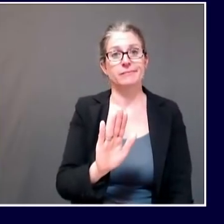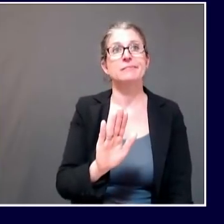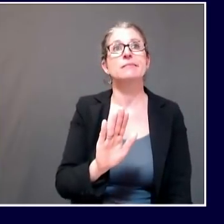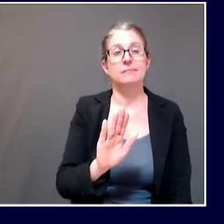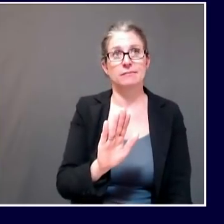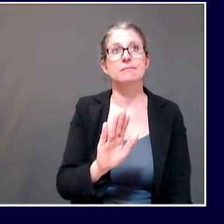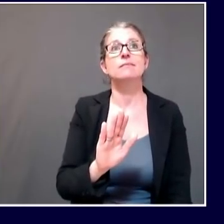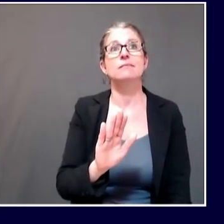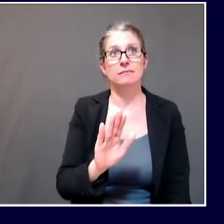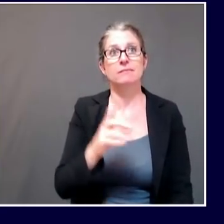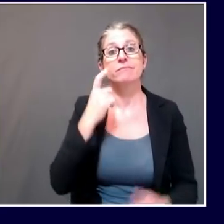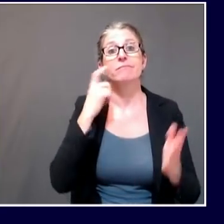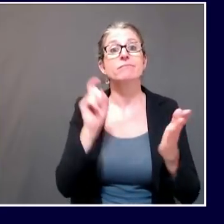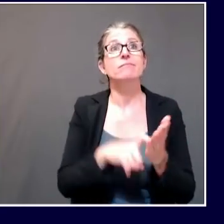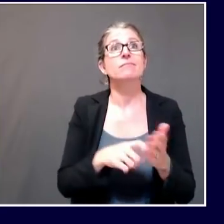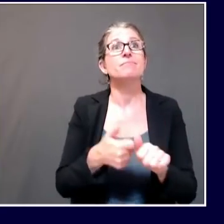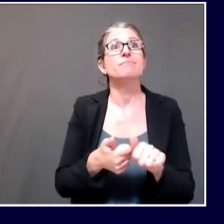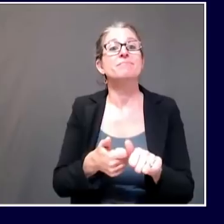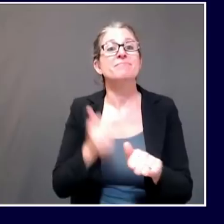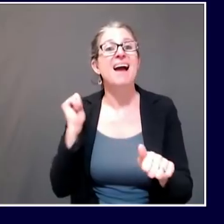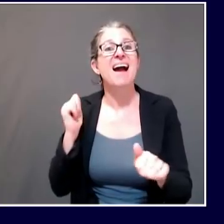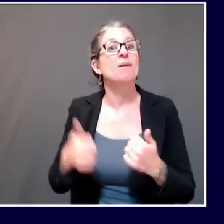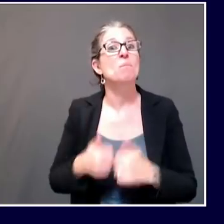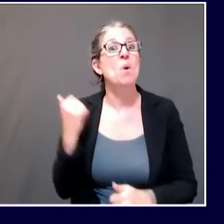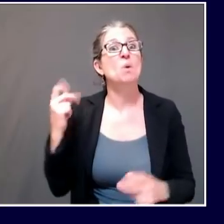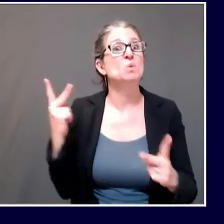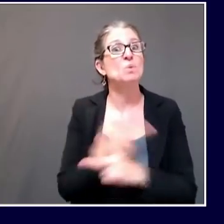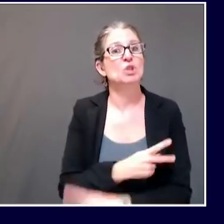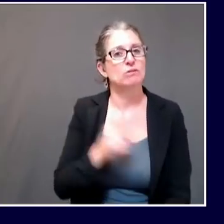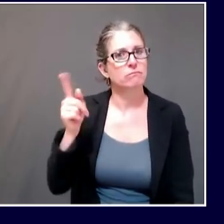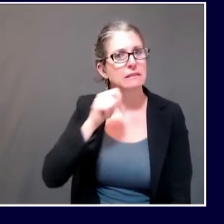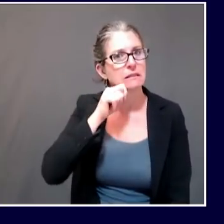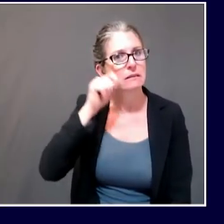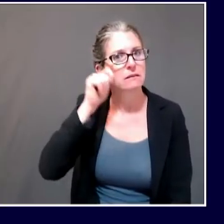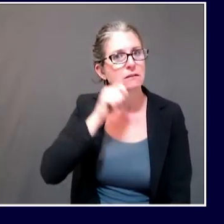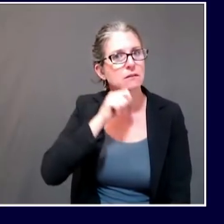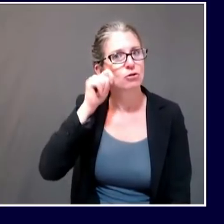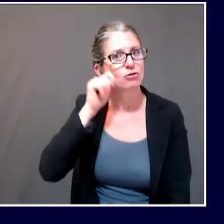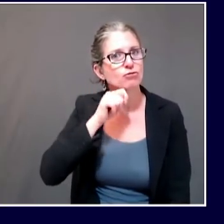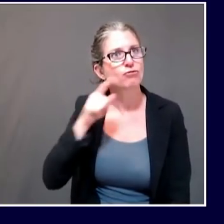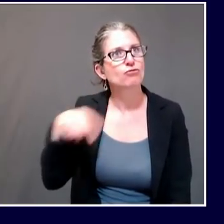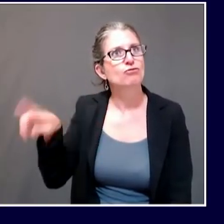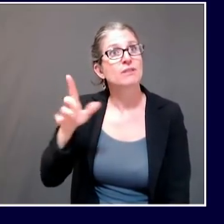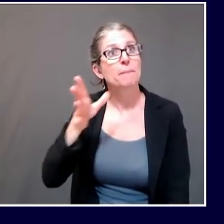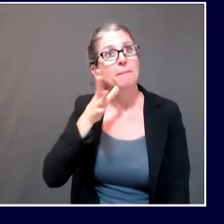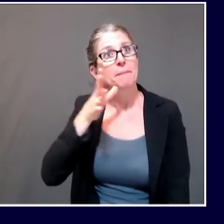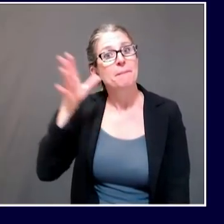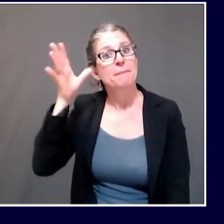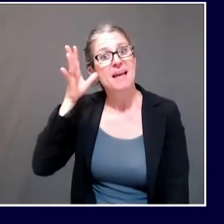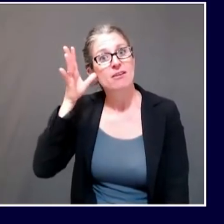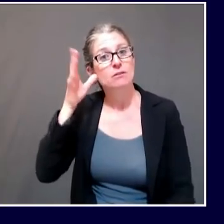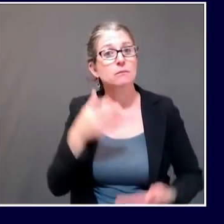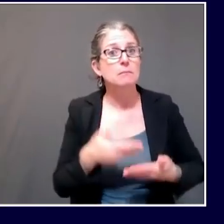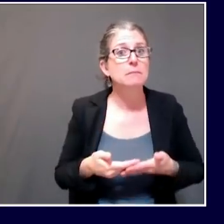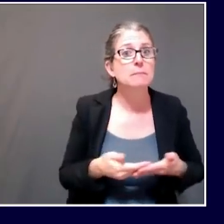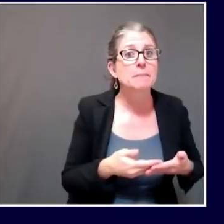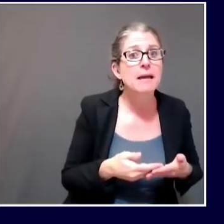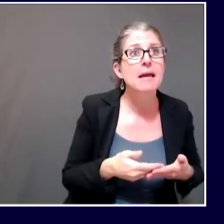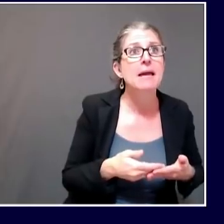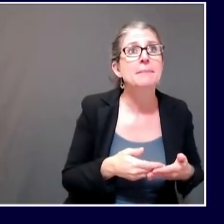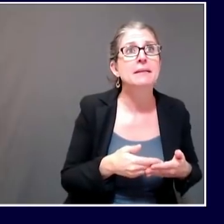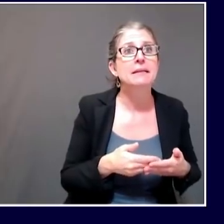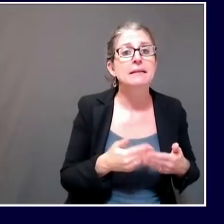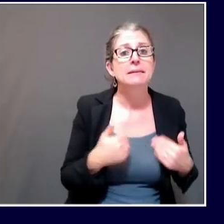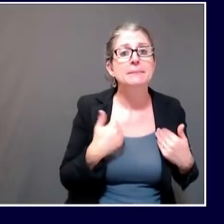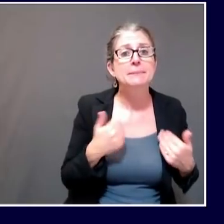adolescents. Parents had been very diligent about taking their youngsters, their toddlers, and their infants to the pediatrician's office